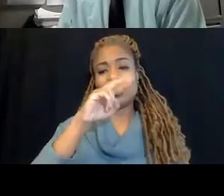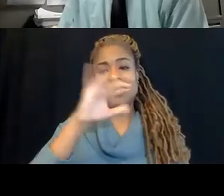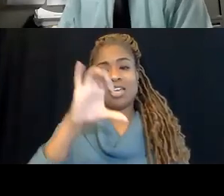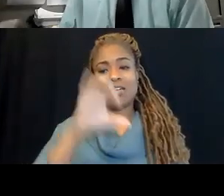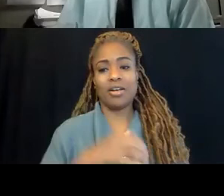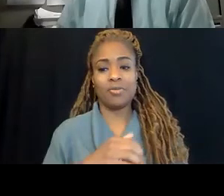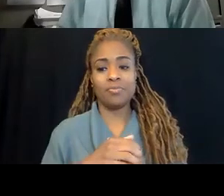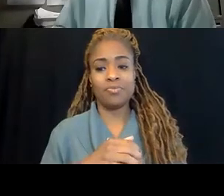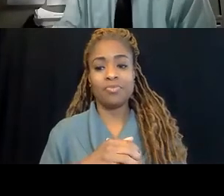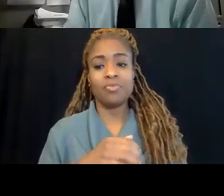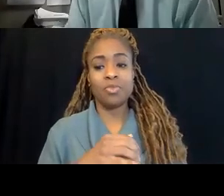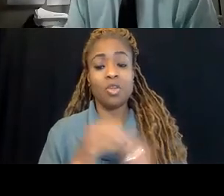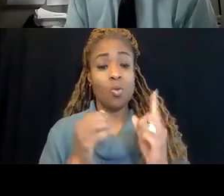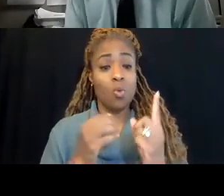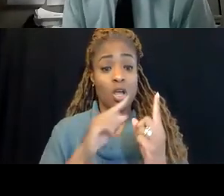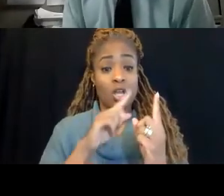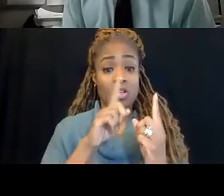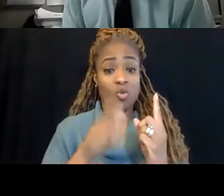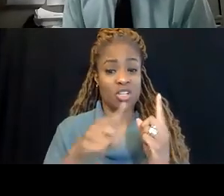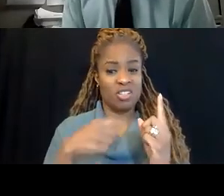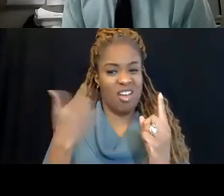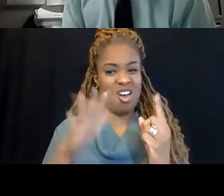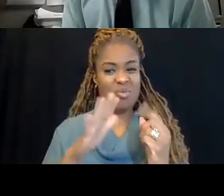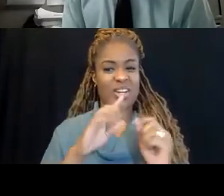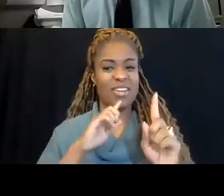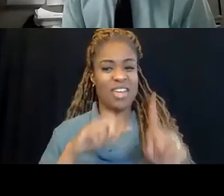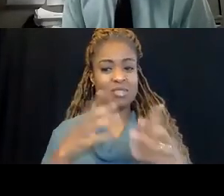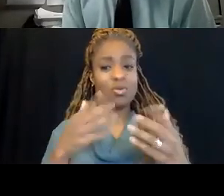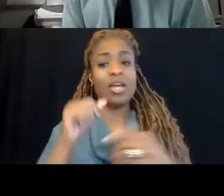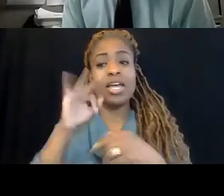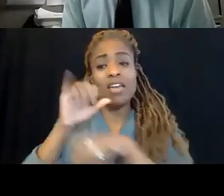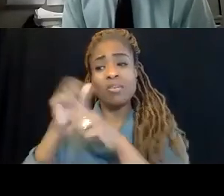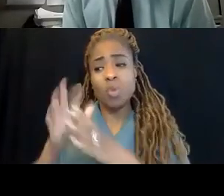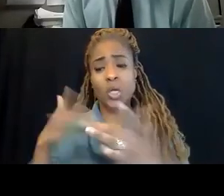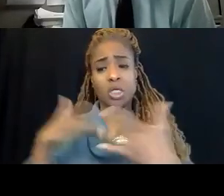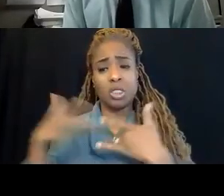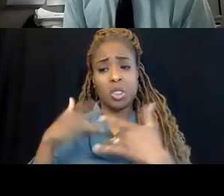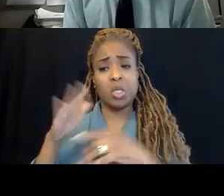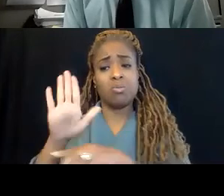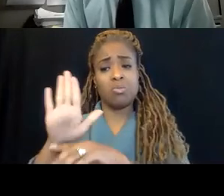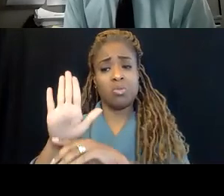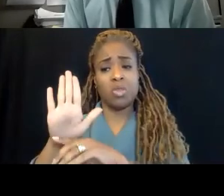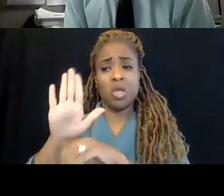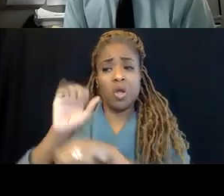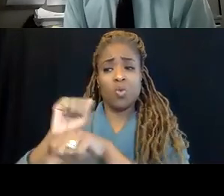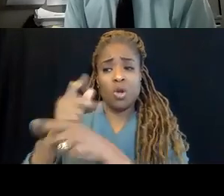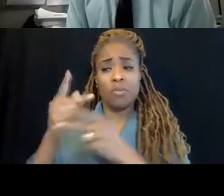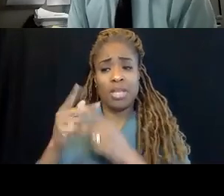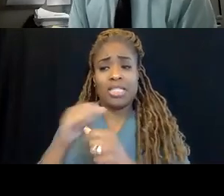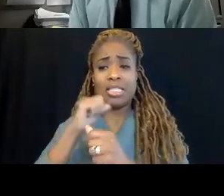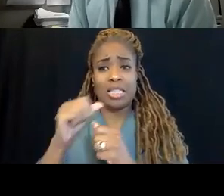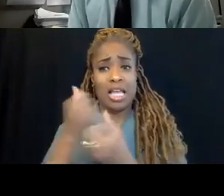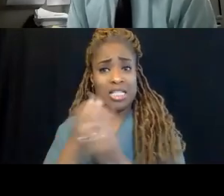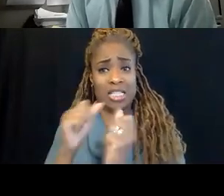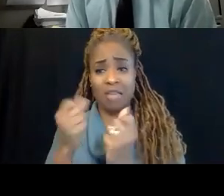So, one of the questions that I answered was, if an employee is concerned at their workplace that is not safe, what should they do? Would you